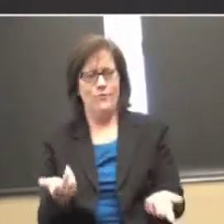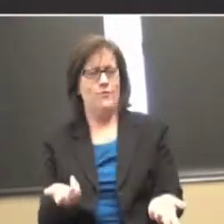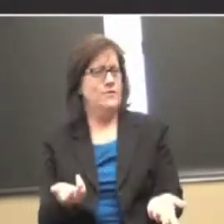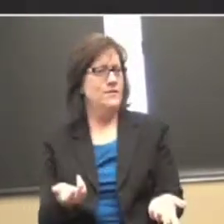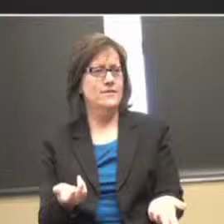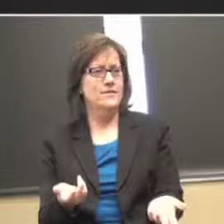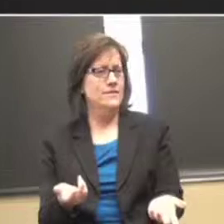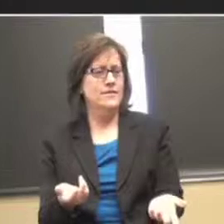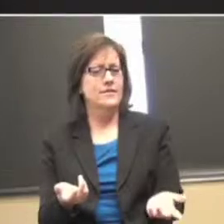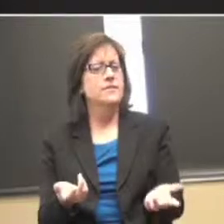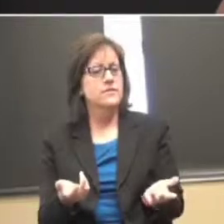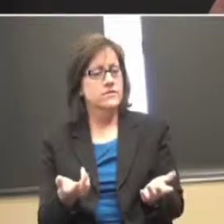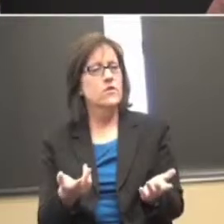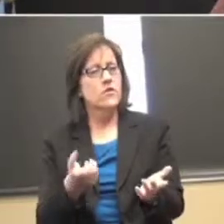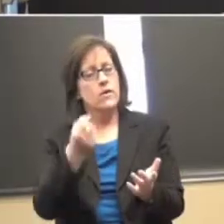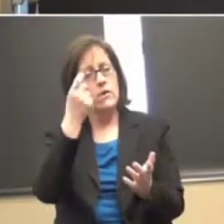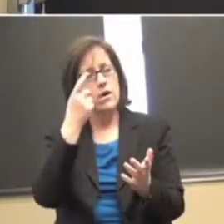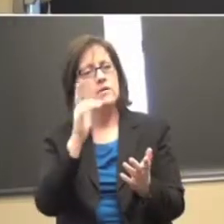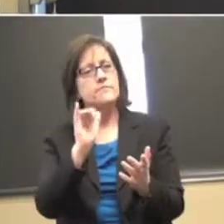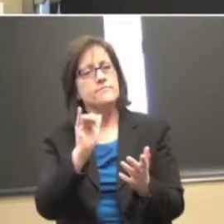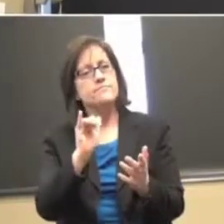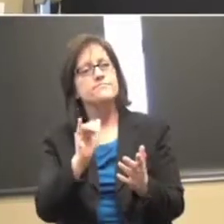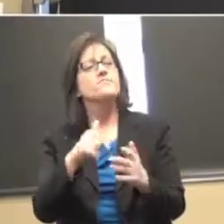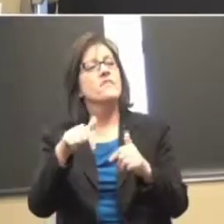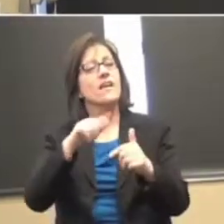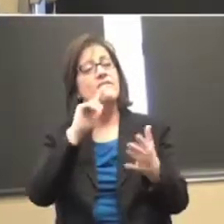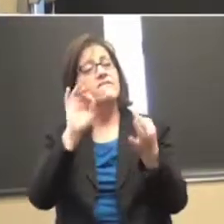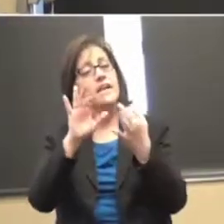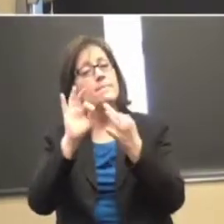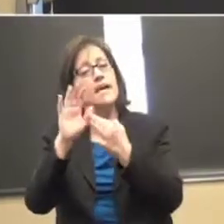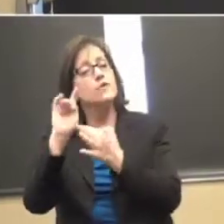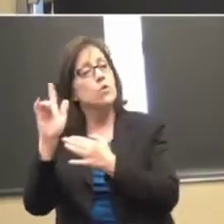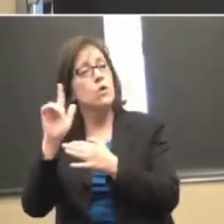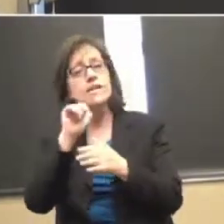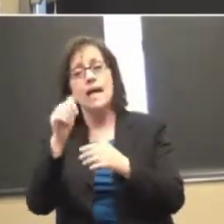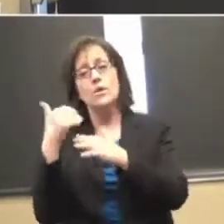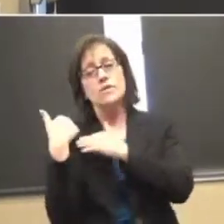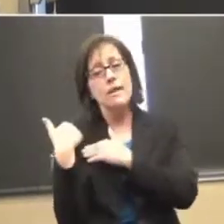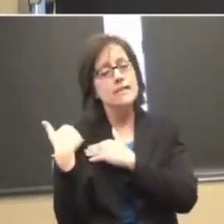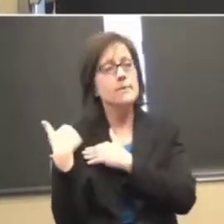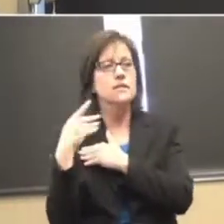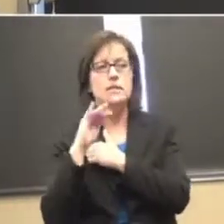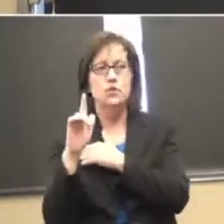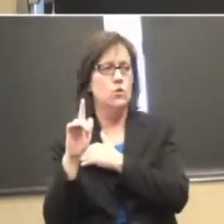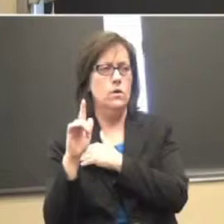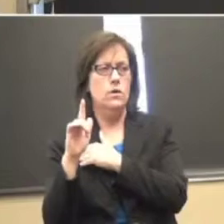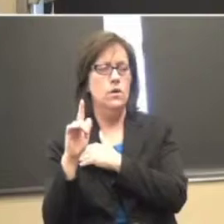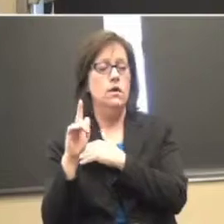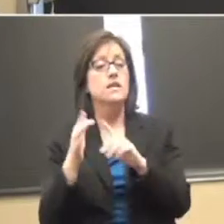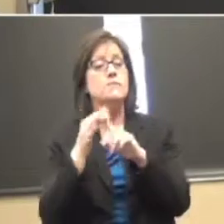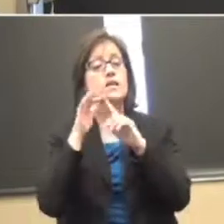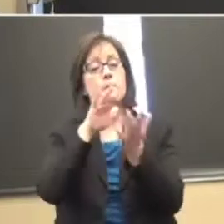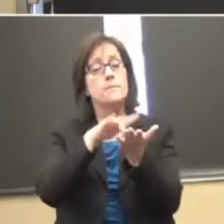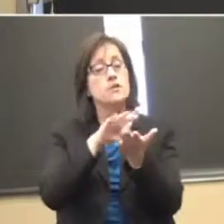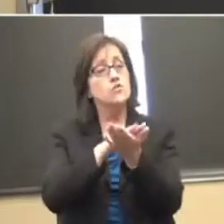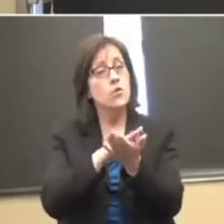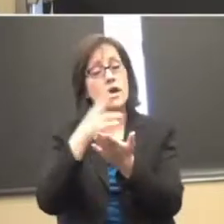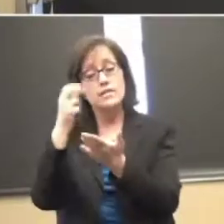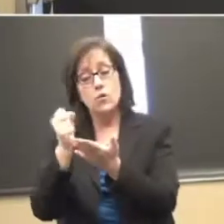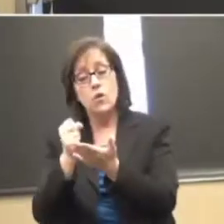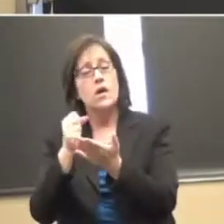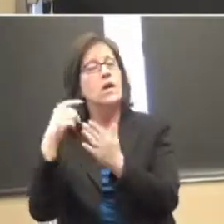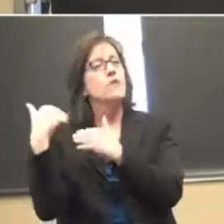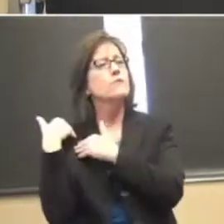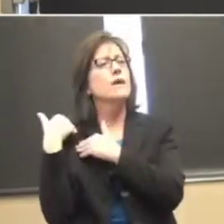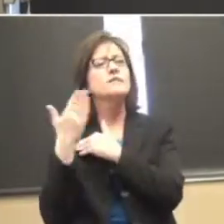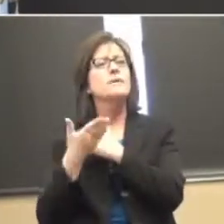It also is important to let them know this is a feedback tool, not a responsibility tool. Because especially in the middle school and high school, this responsibility thing just